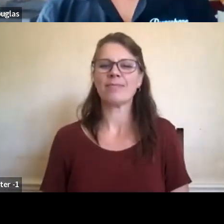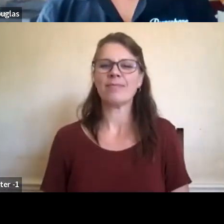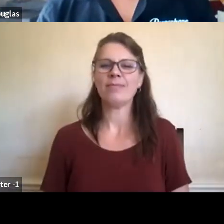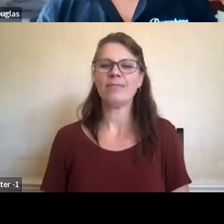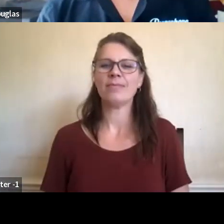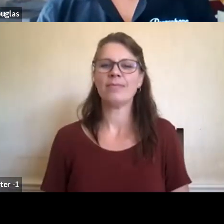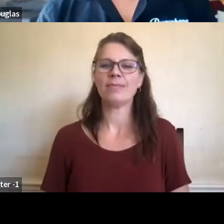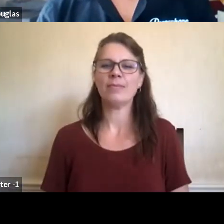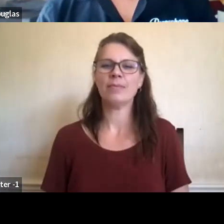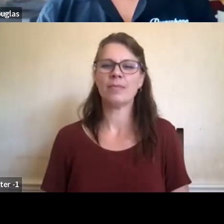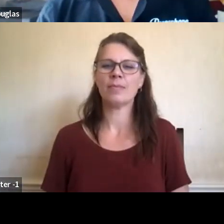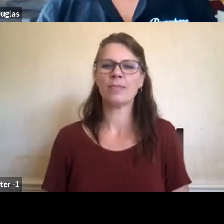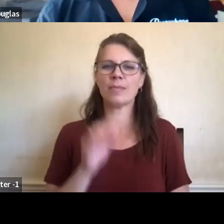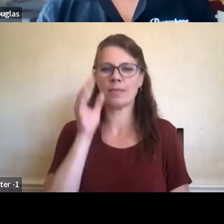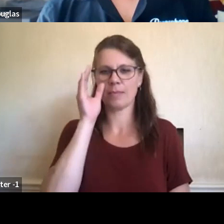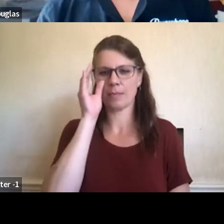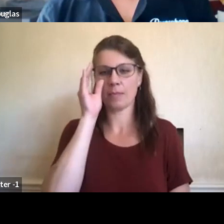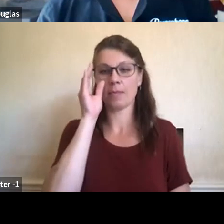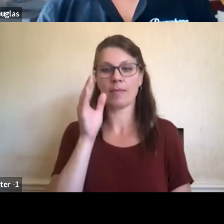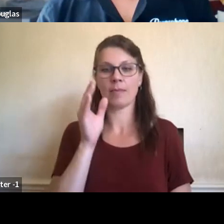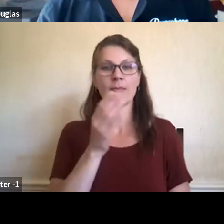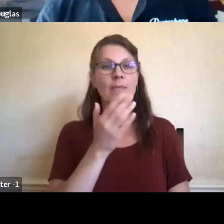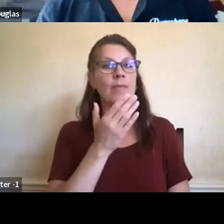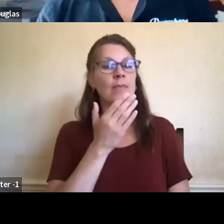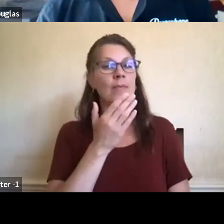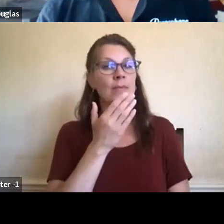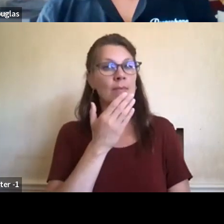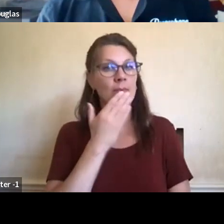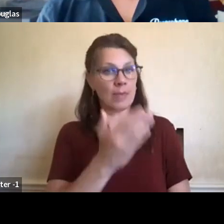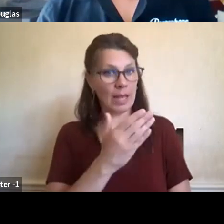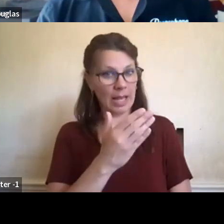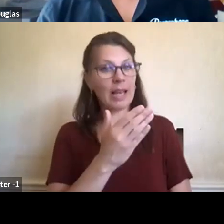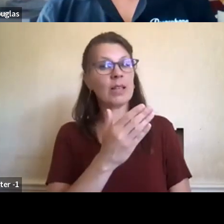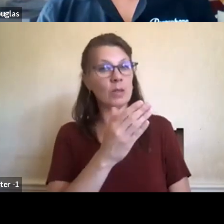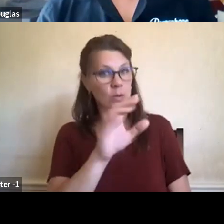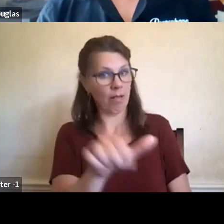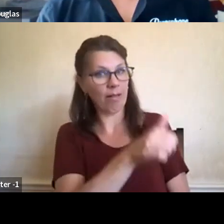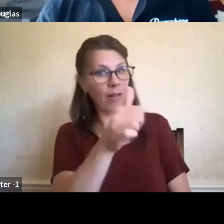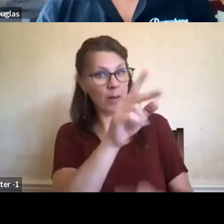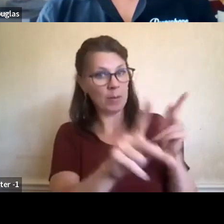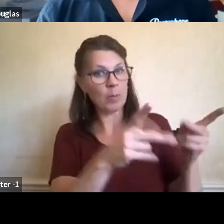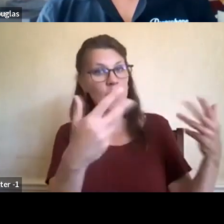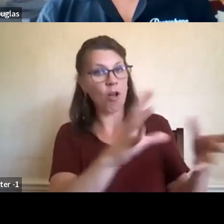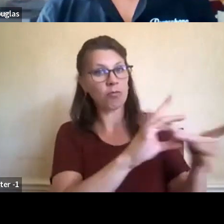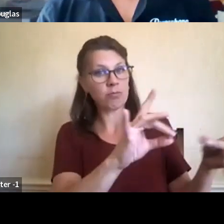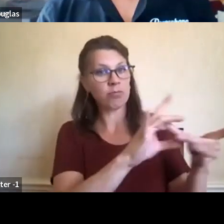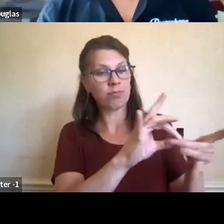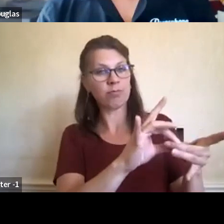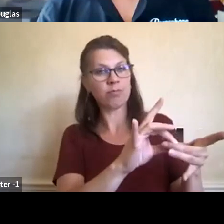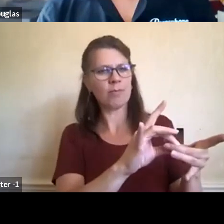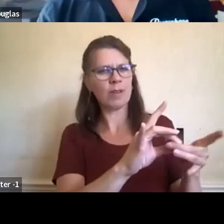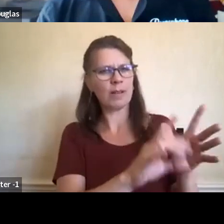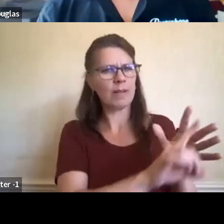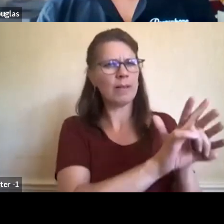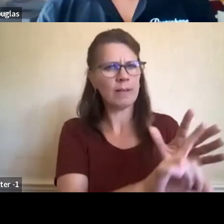I, I want to, uh, thank the other speakers for, um, bringing up the, the point of